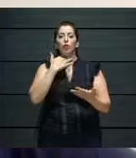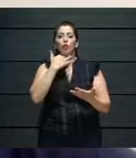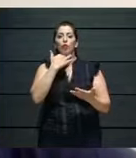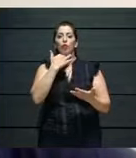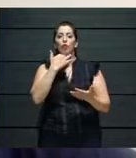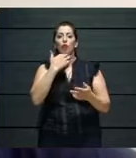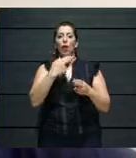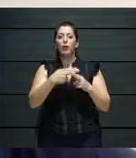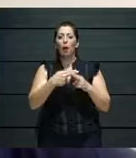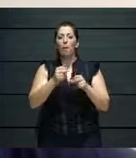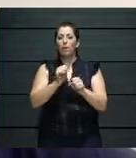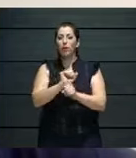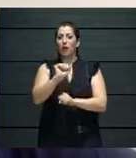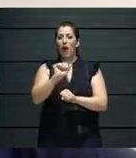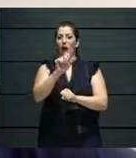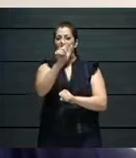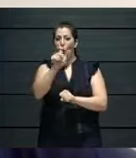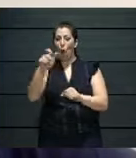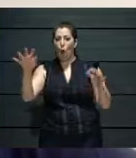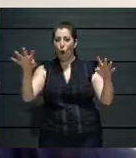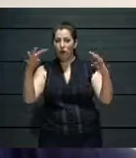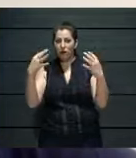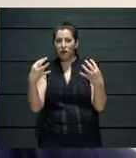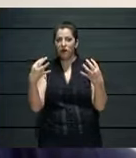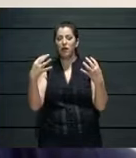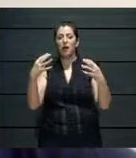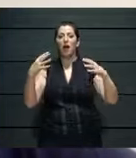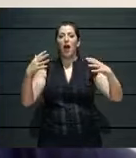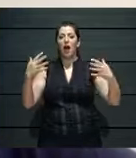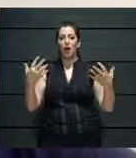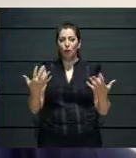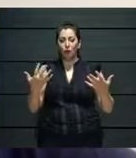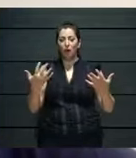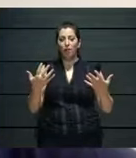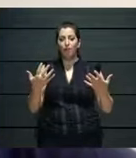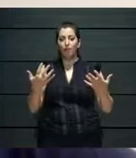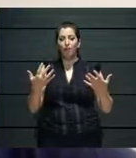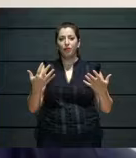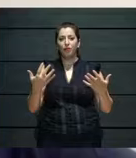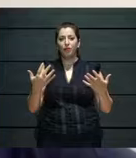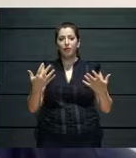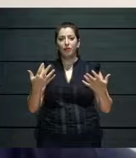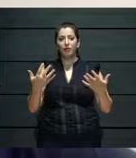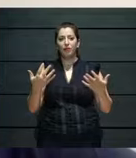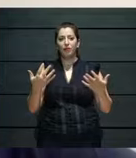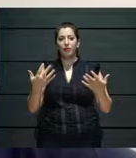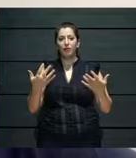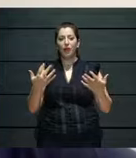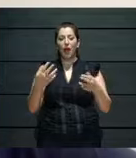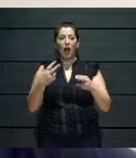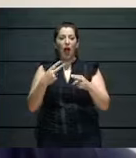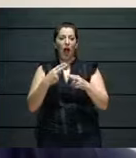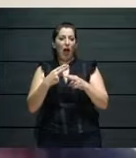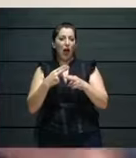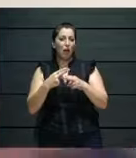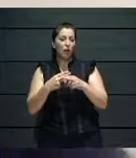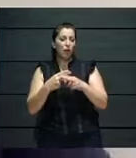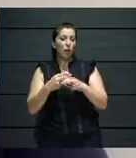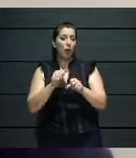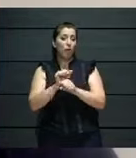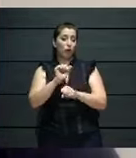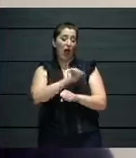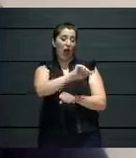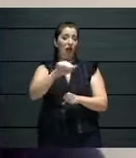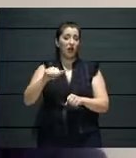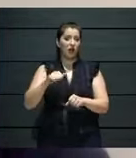So we felt a little bit bad about the quality of this registration that we put out there in the theatre hotel. So we